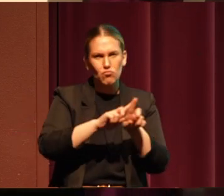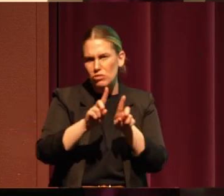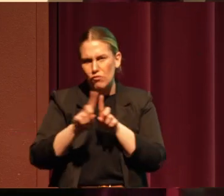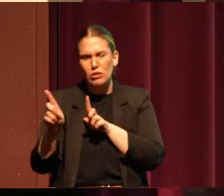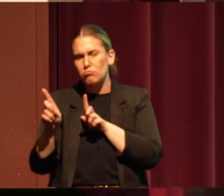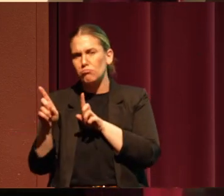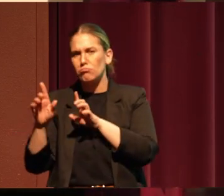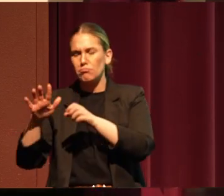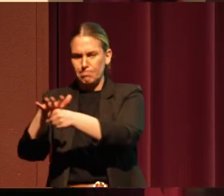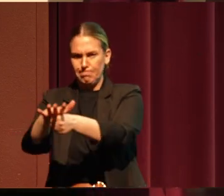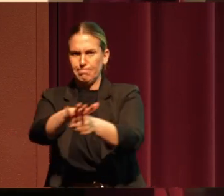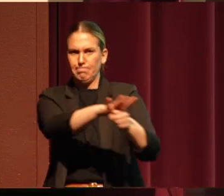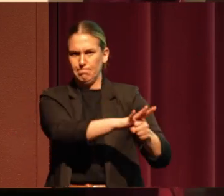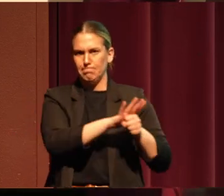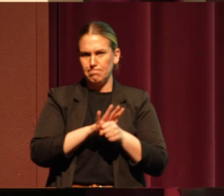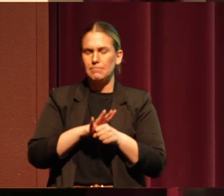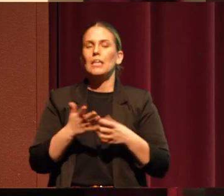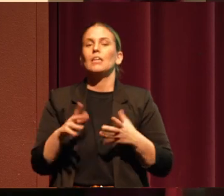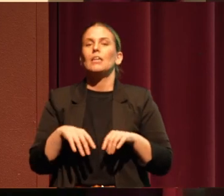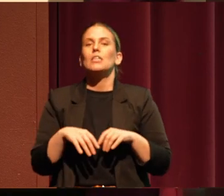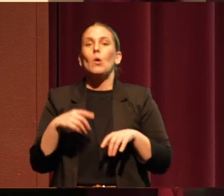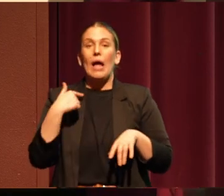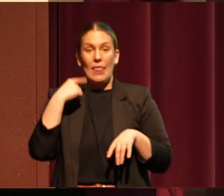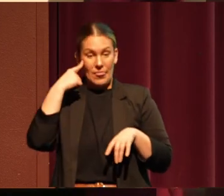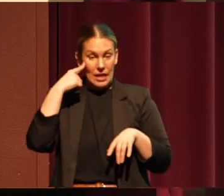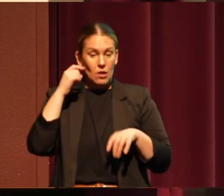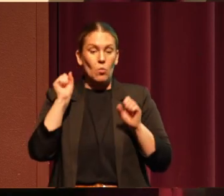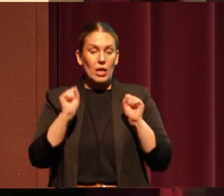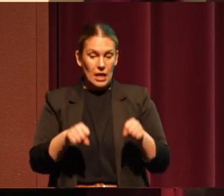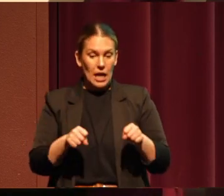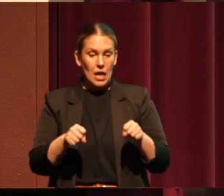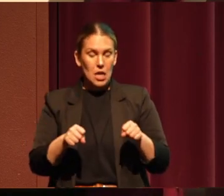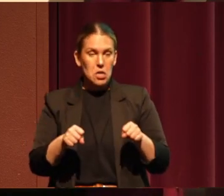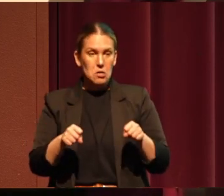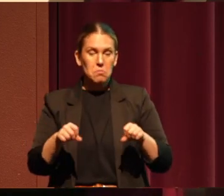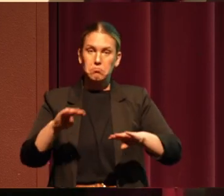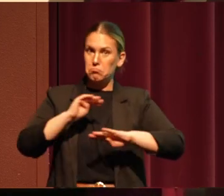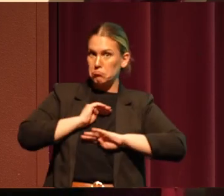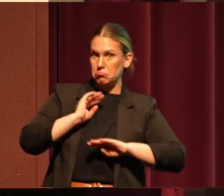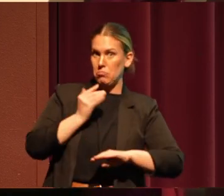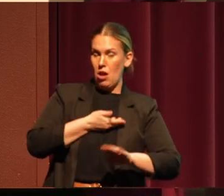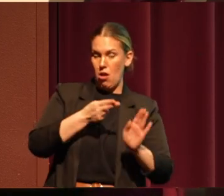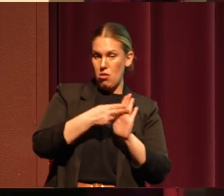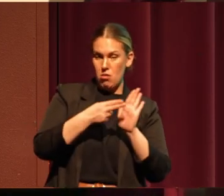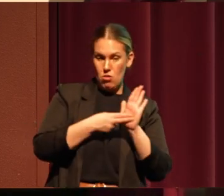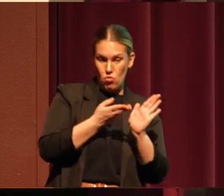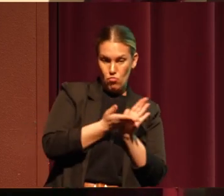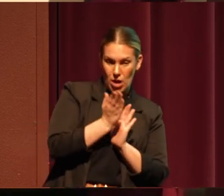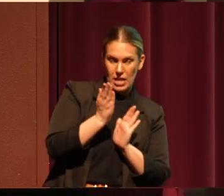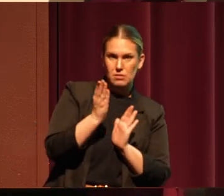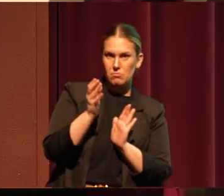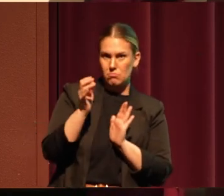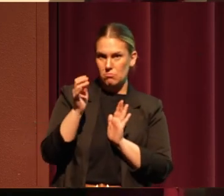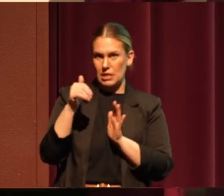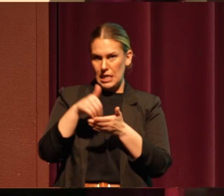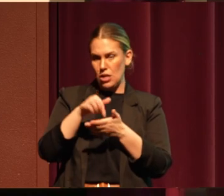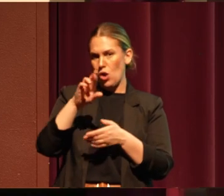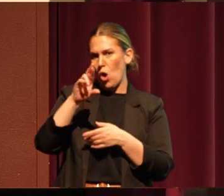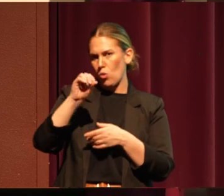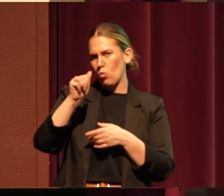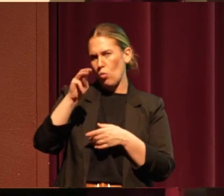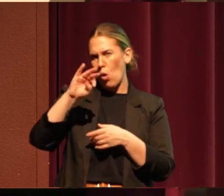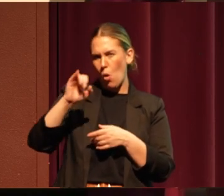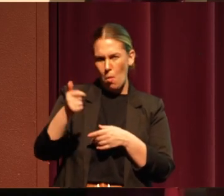So I think we could fulfill our treaty right within our traditional roaming areas and fish and